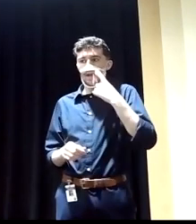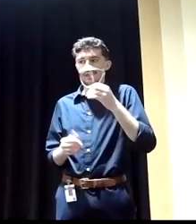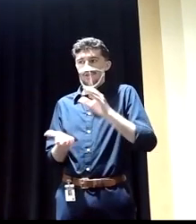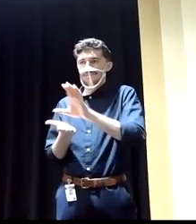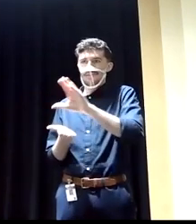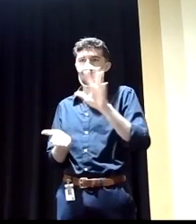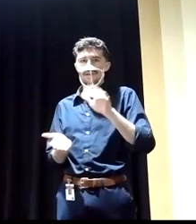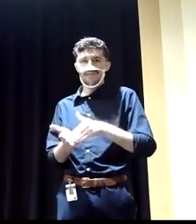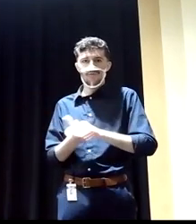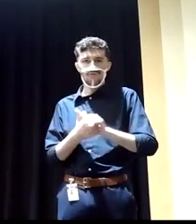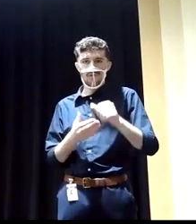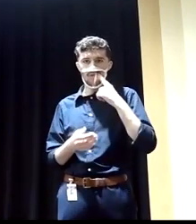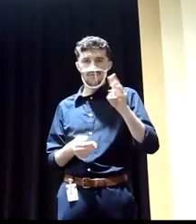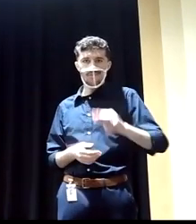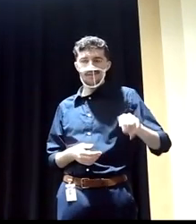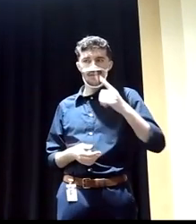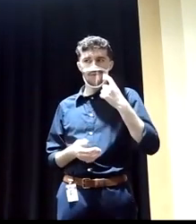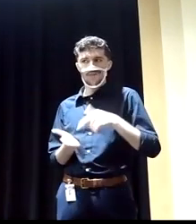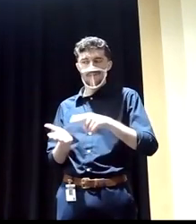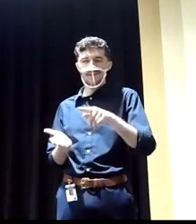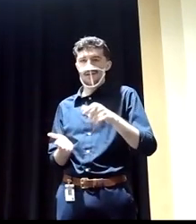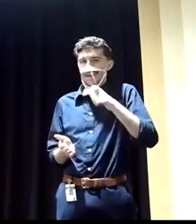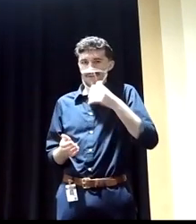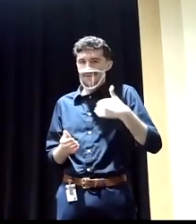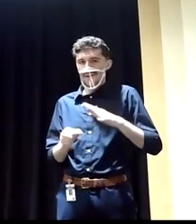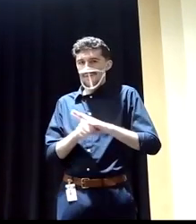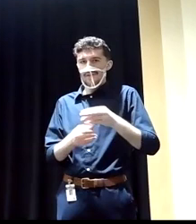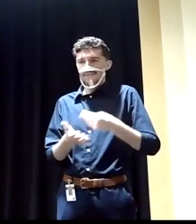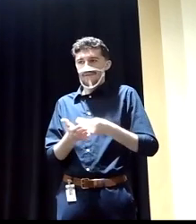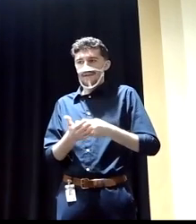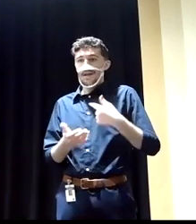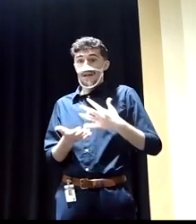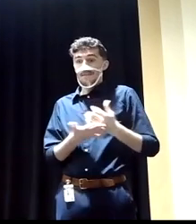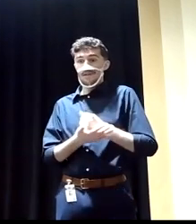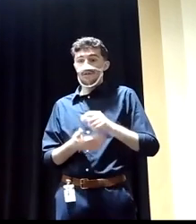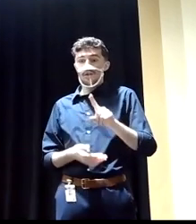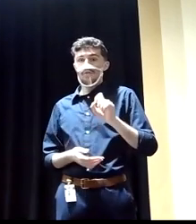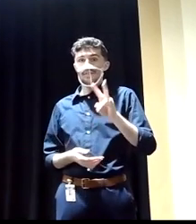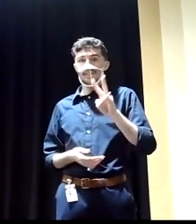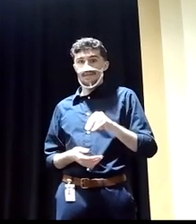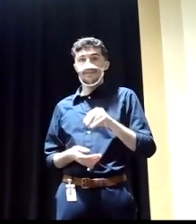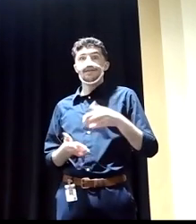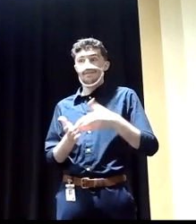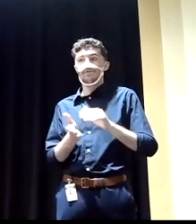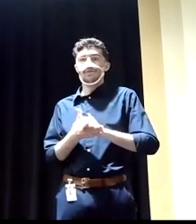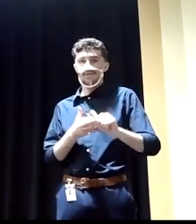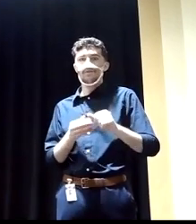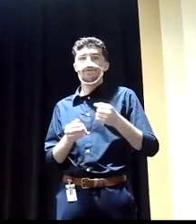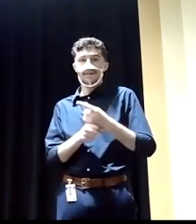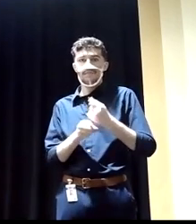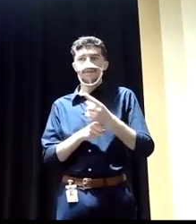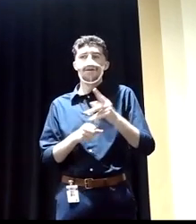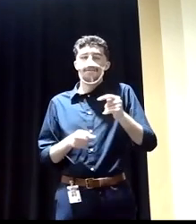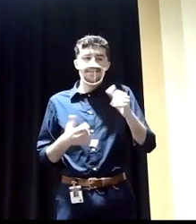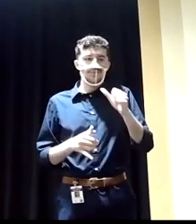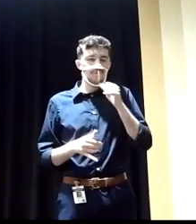have to give the state of Pennsylvania on Monday. Like, I don't have that money. I make under $70,000 a year and I have no health insurance. But these people will keep